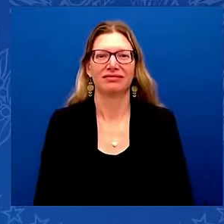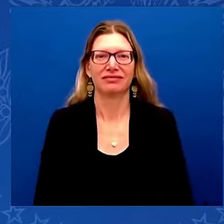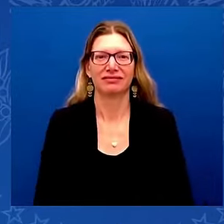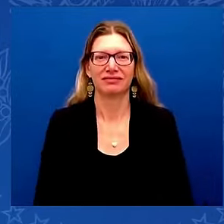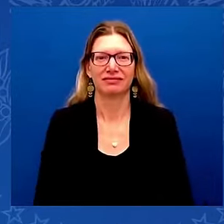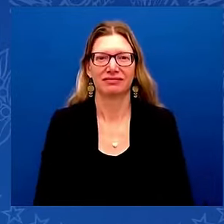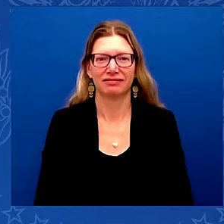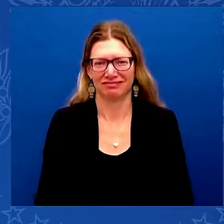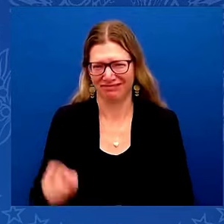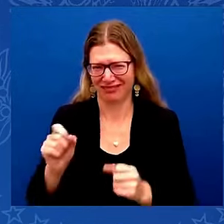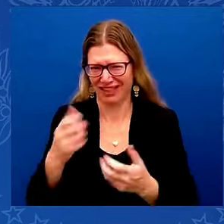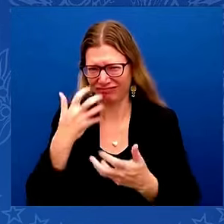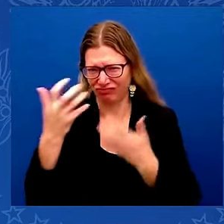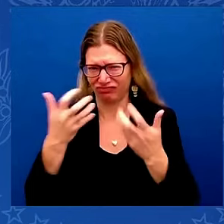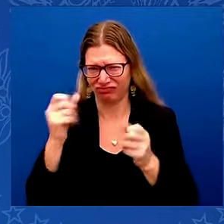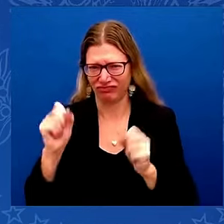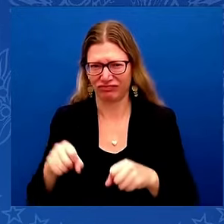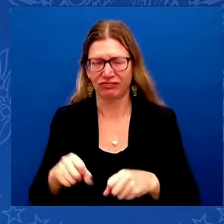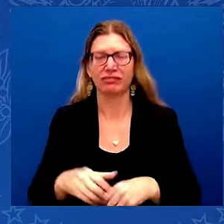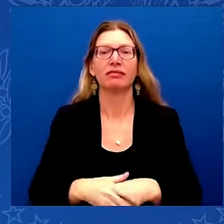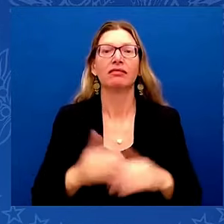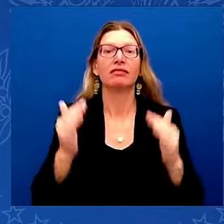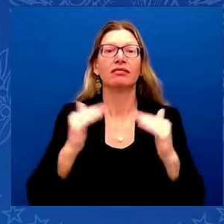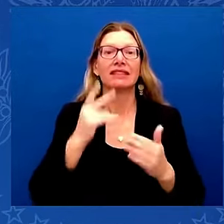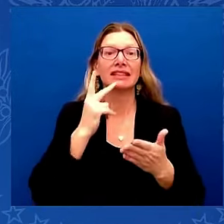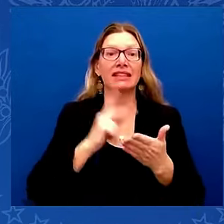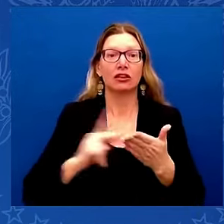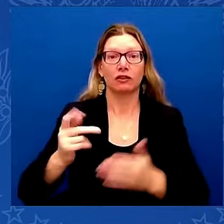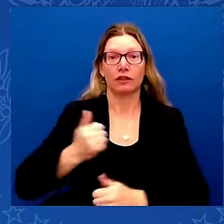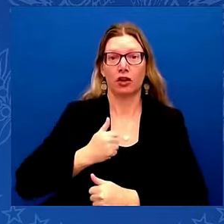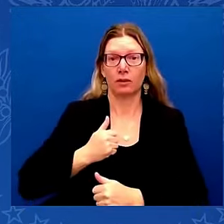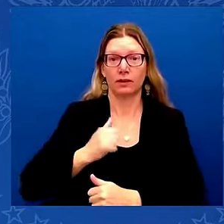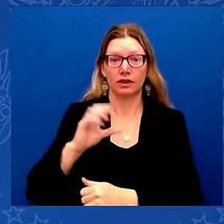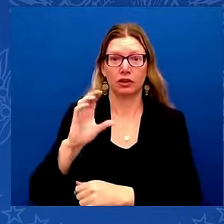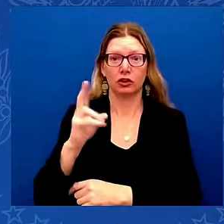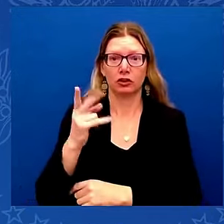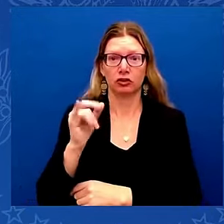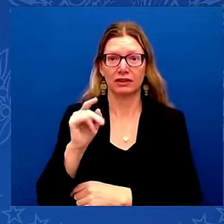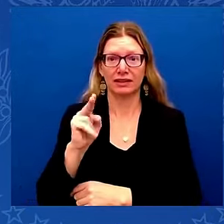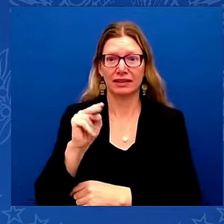Secretary of the Army, Christine Mormont. Christine, where are you? There you go.